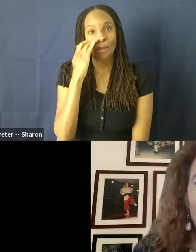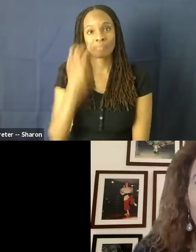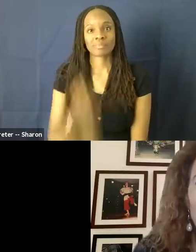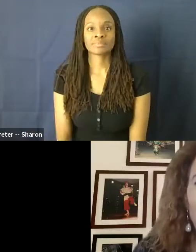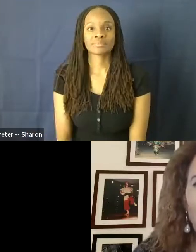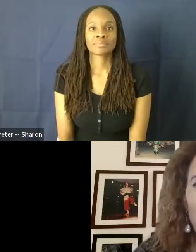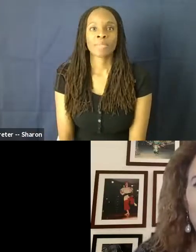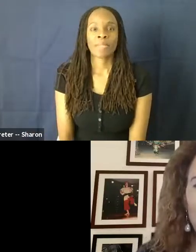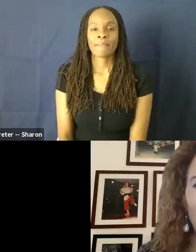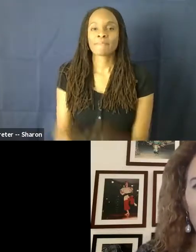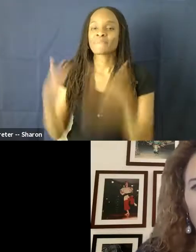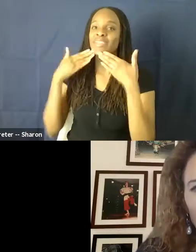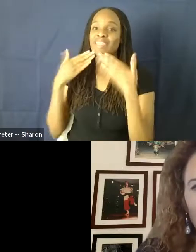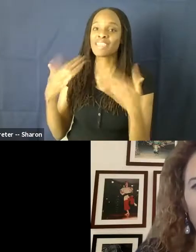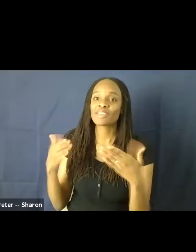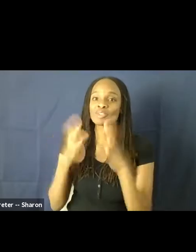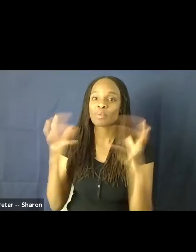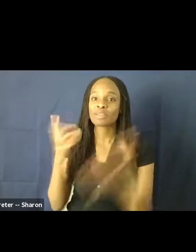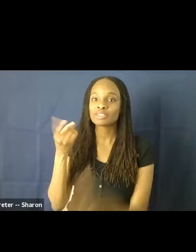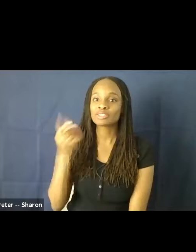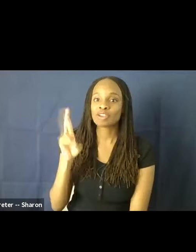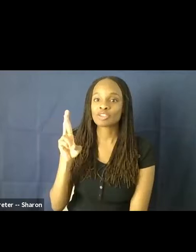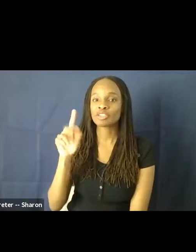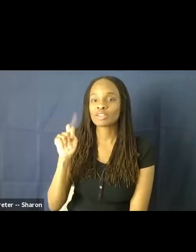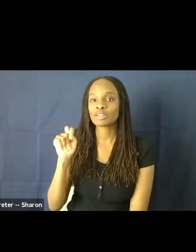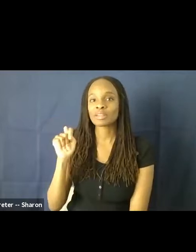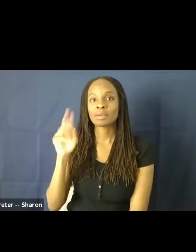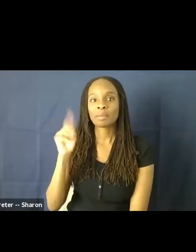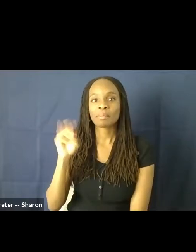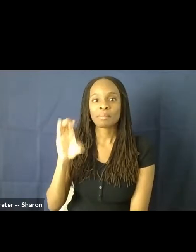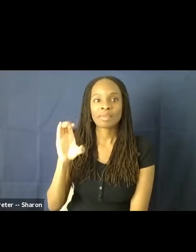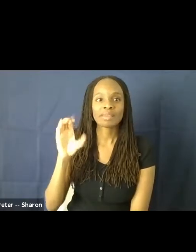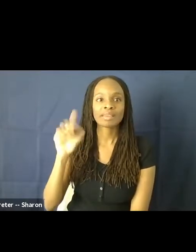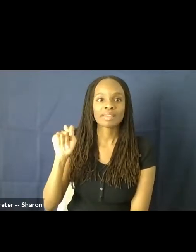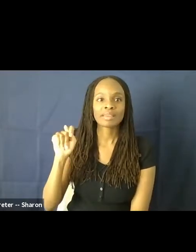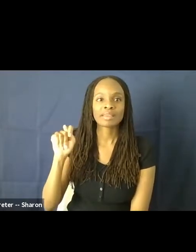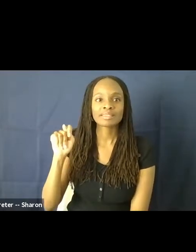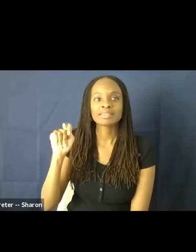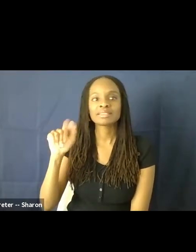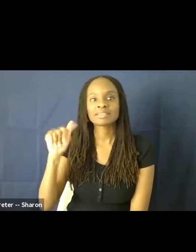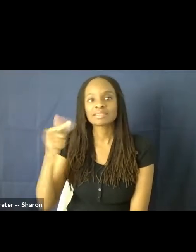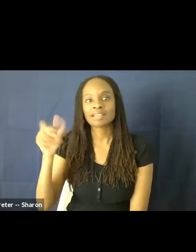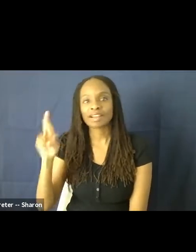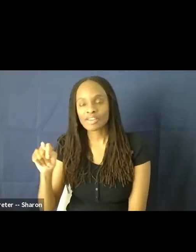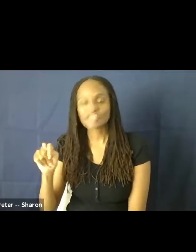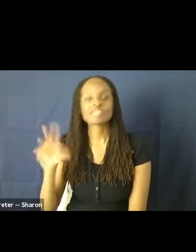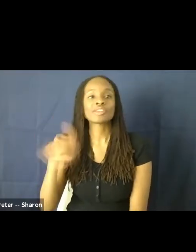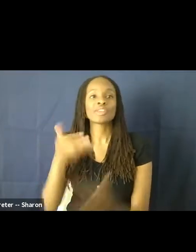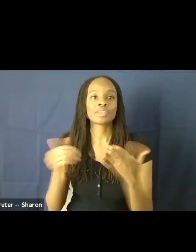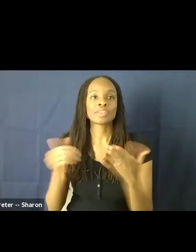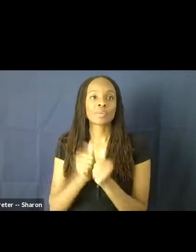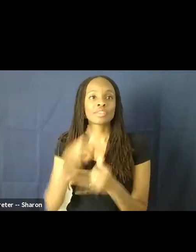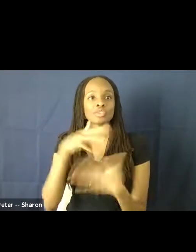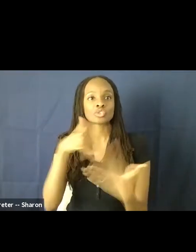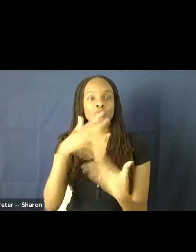Thank you so much, Dr. Taggart. And another thing is, you know, we are talking about the social imperative, but there's a